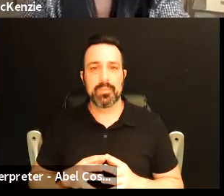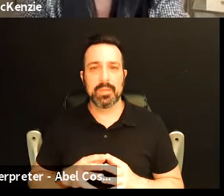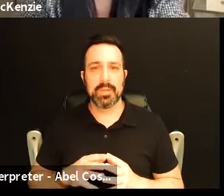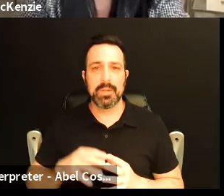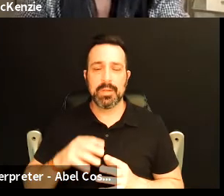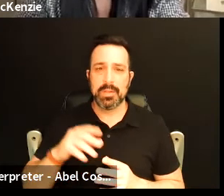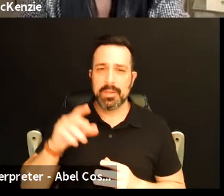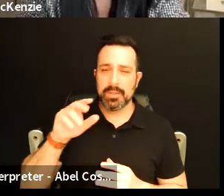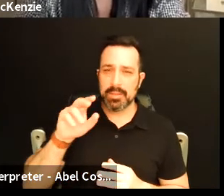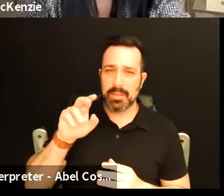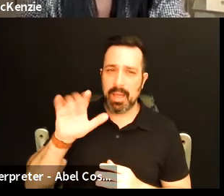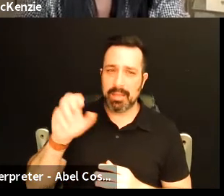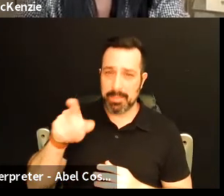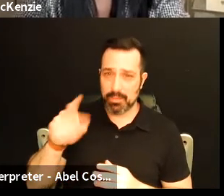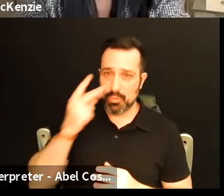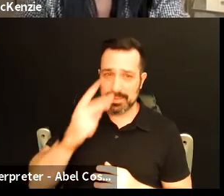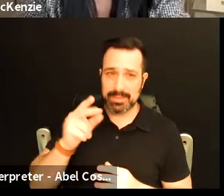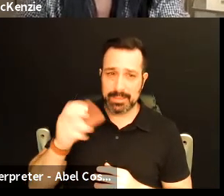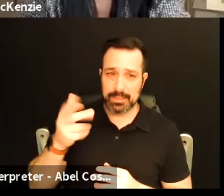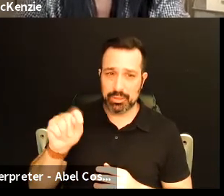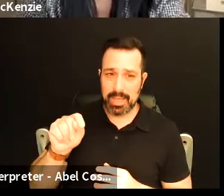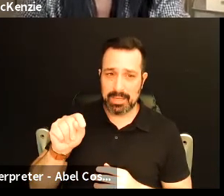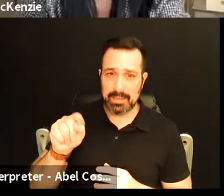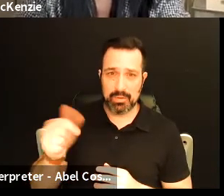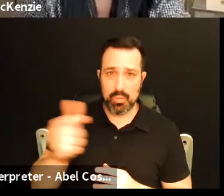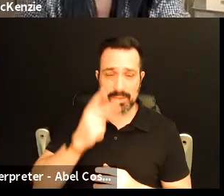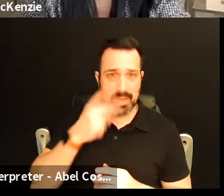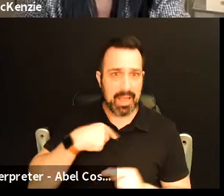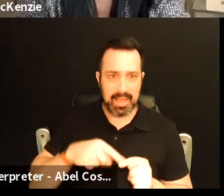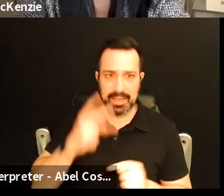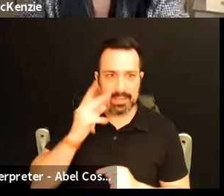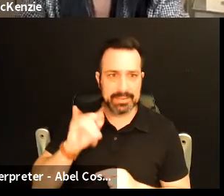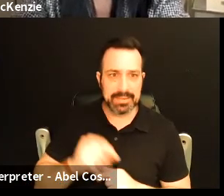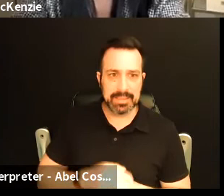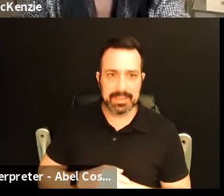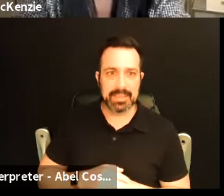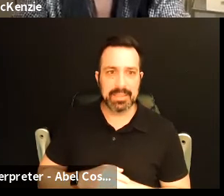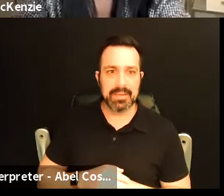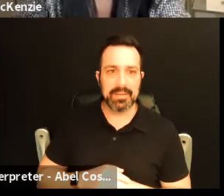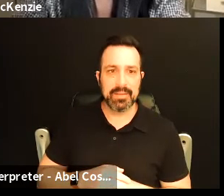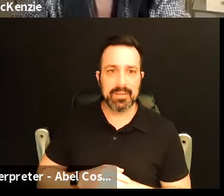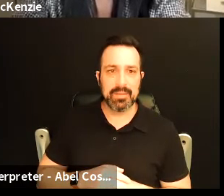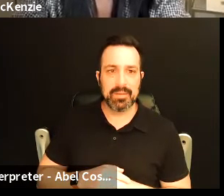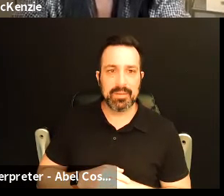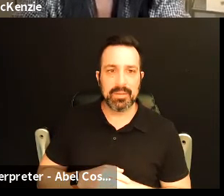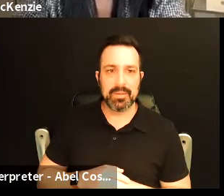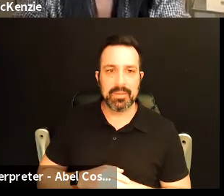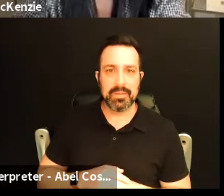the chat diane i can can you all i can't see it oh open it up